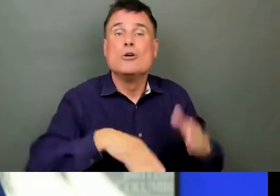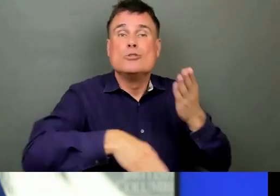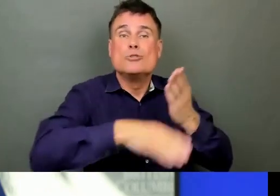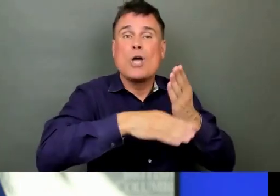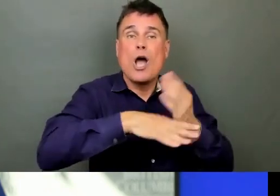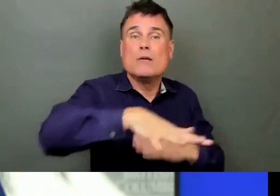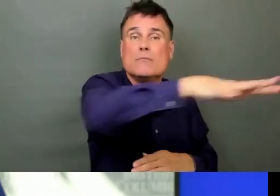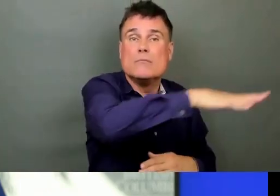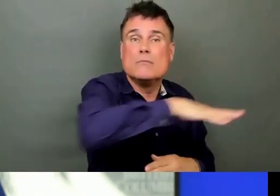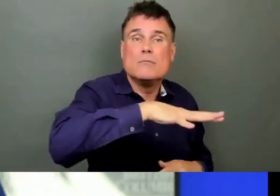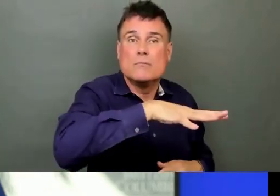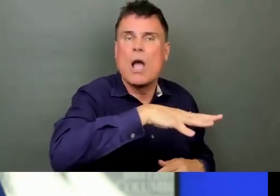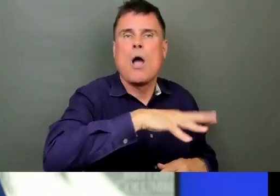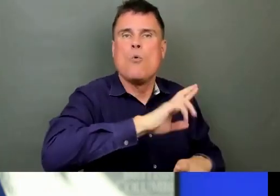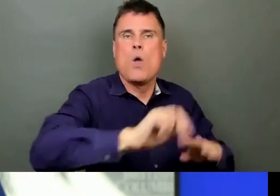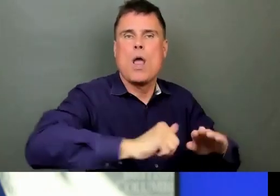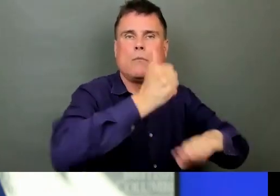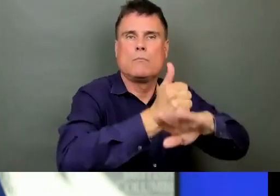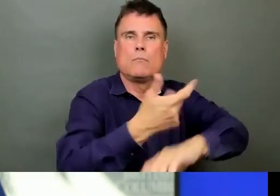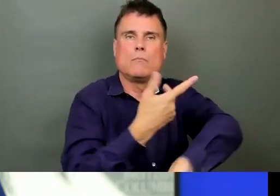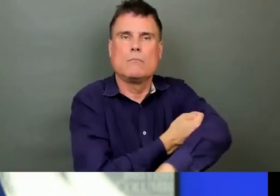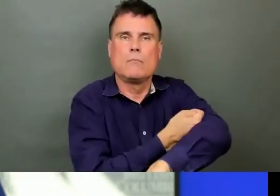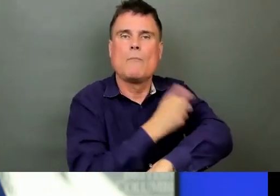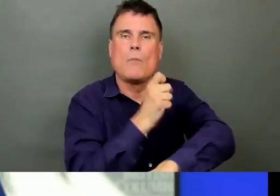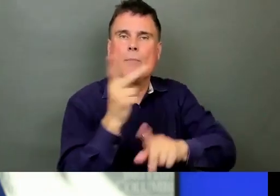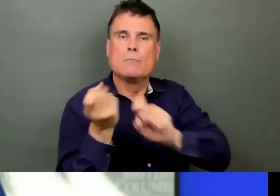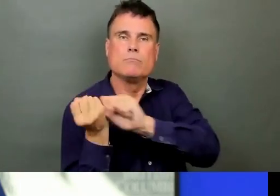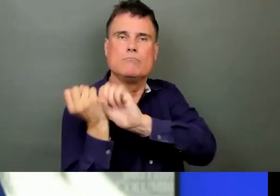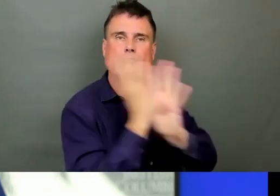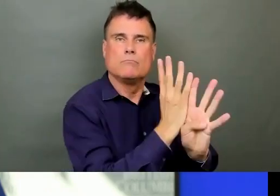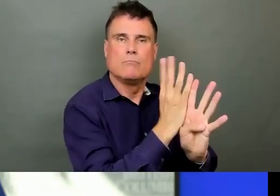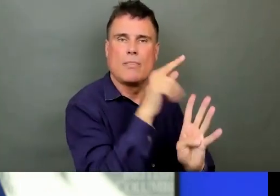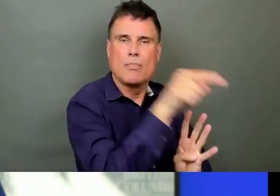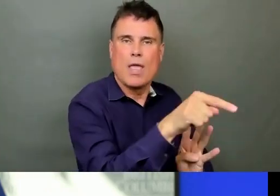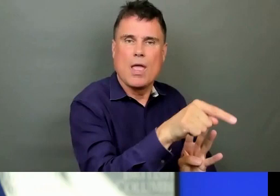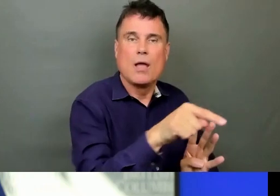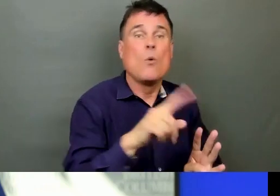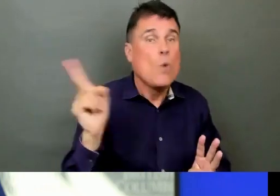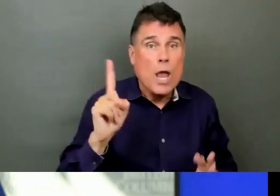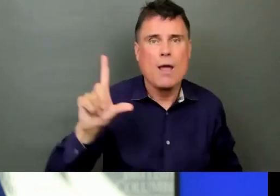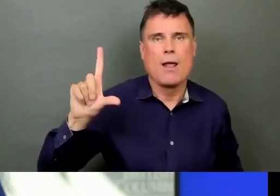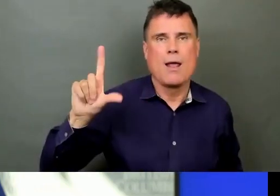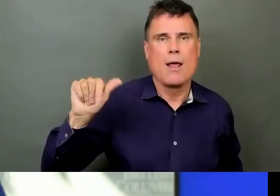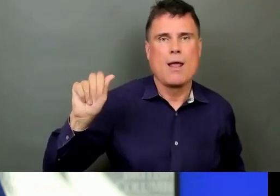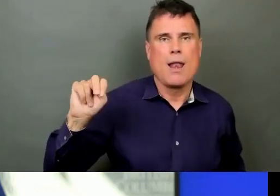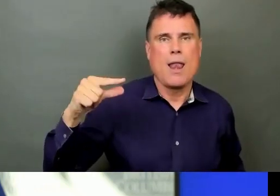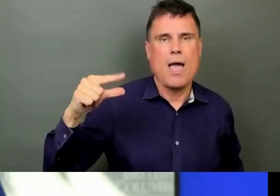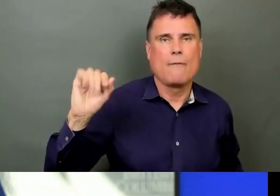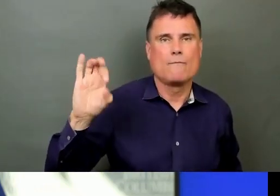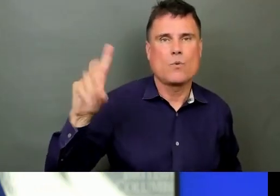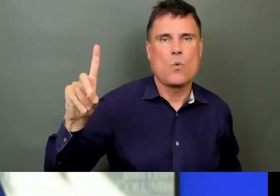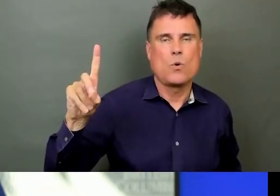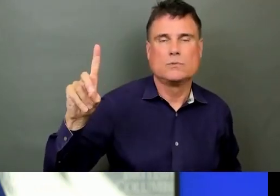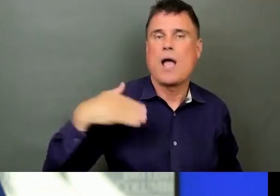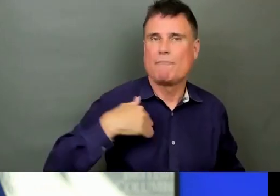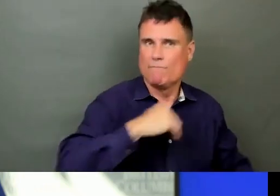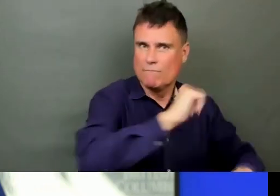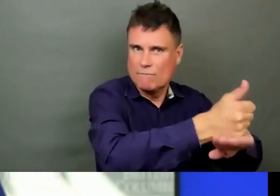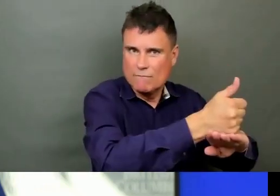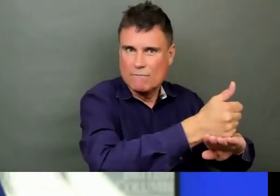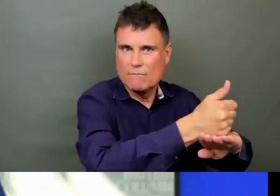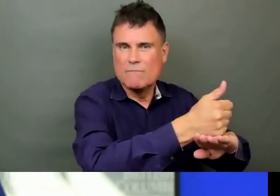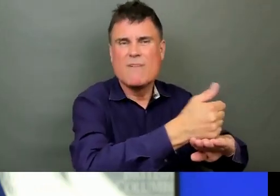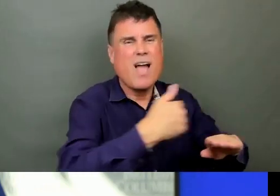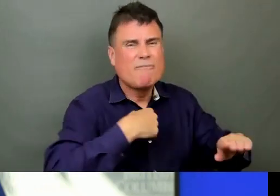of people on Vancouver Island. Because there are always people, as you know, coming to Vancouver Island. That right now immunization rates, first dose